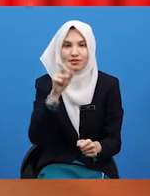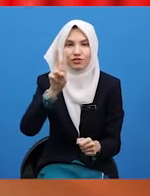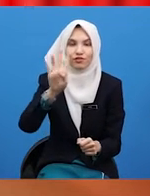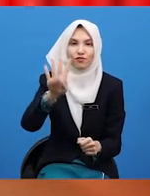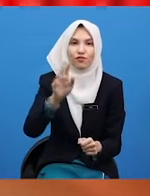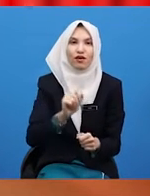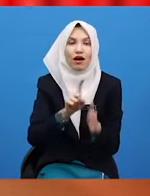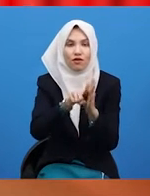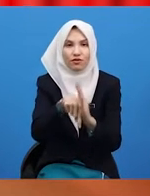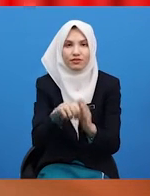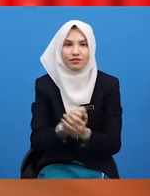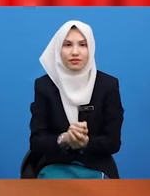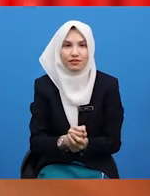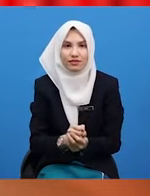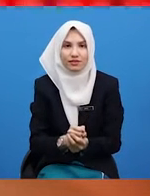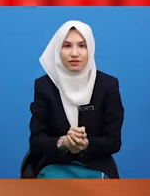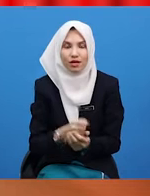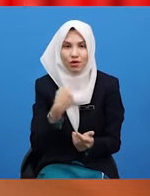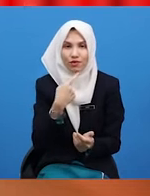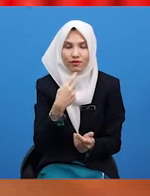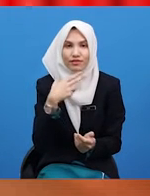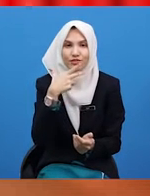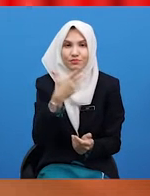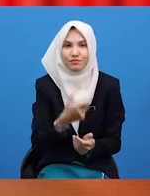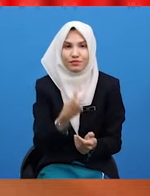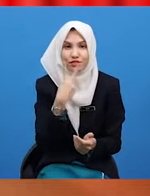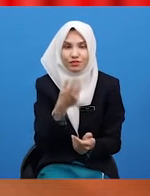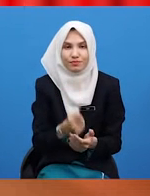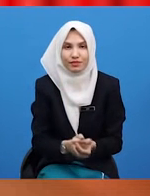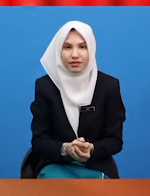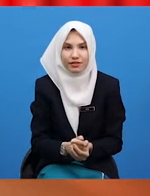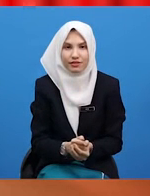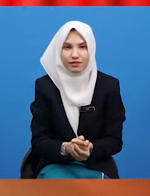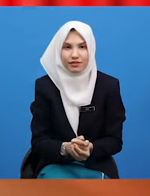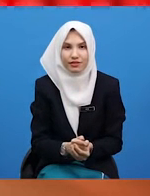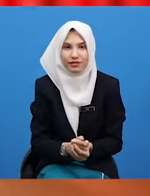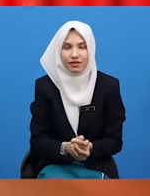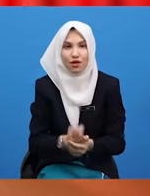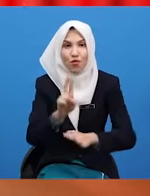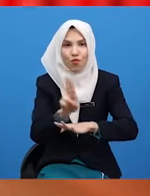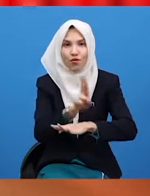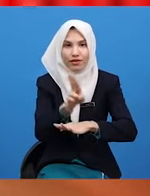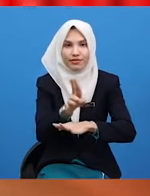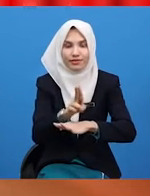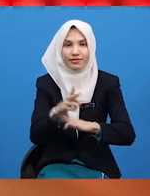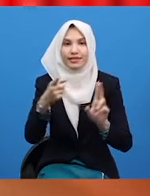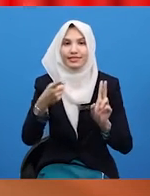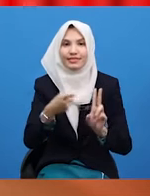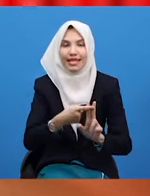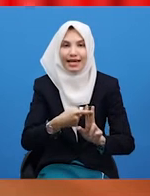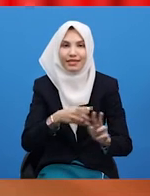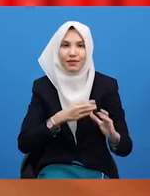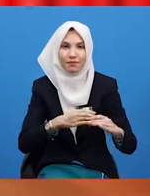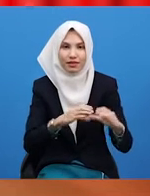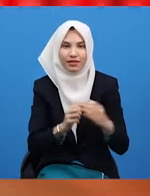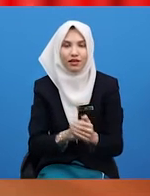24 hour clock, when we speak the 24 hour clock, we use the second method.